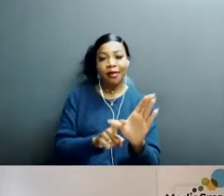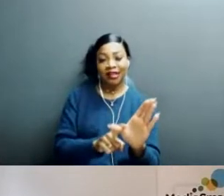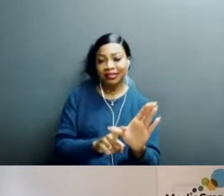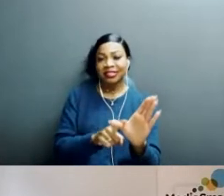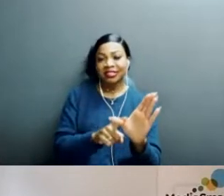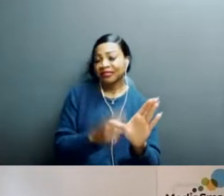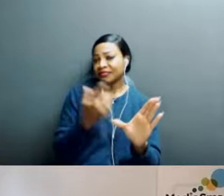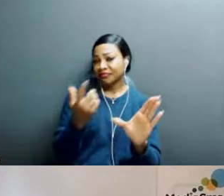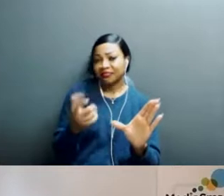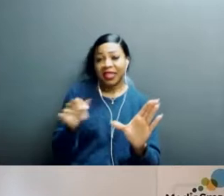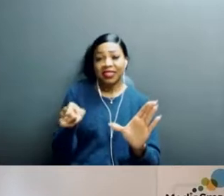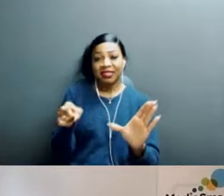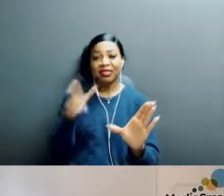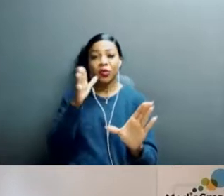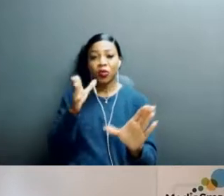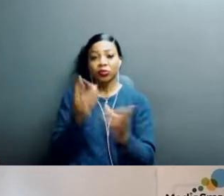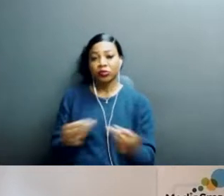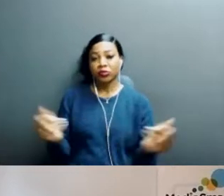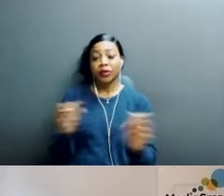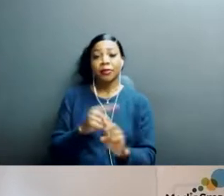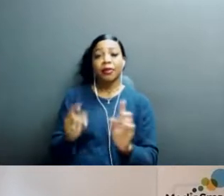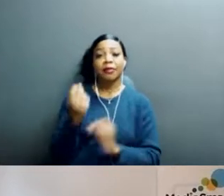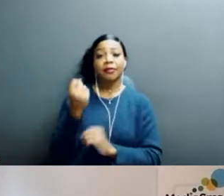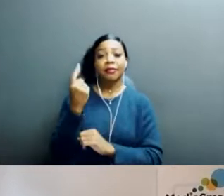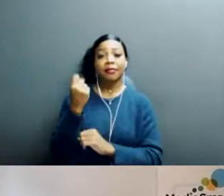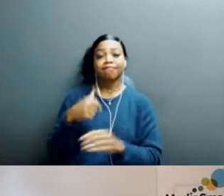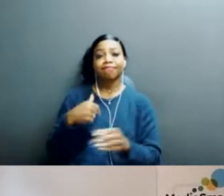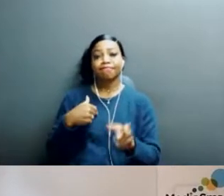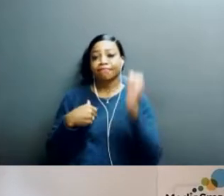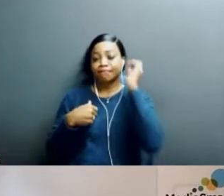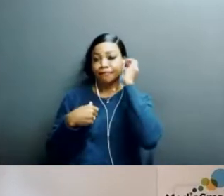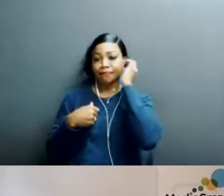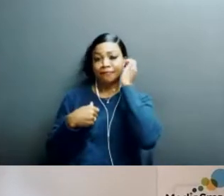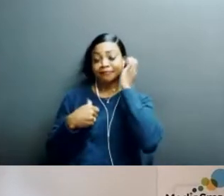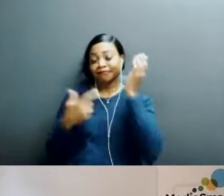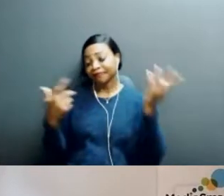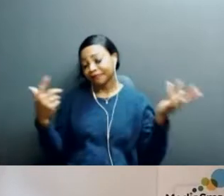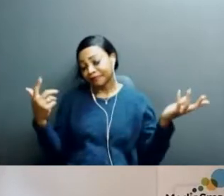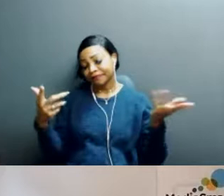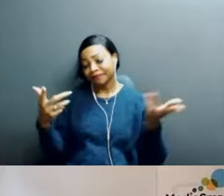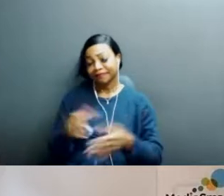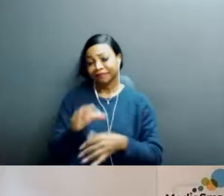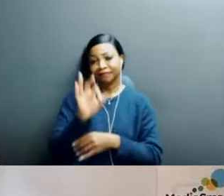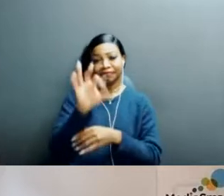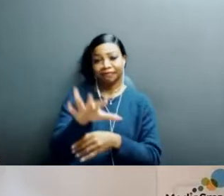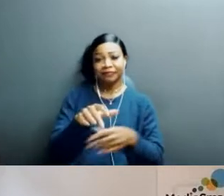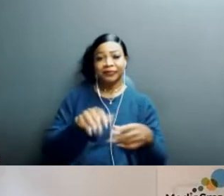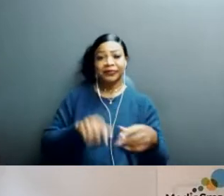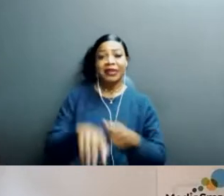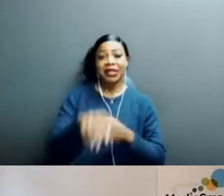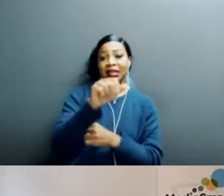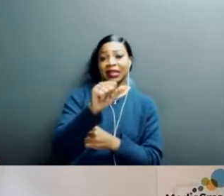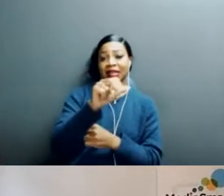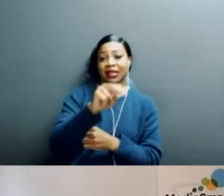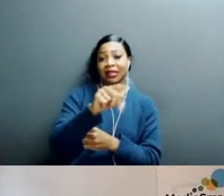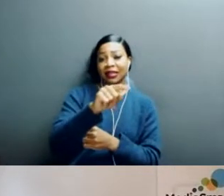background, that should take care of it. But for the most part, I will say, sadly, that antivirus and anti-malware solutions are not